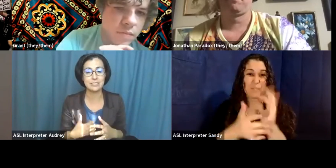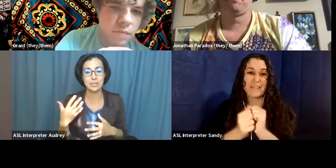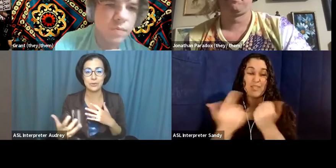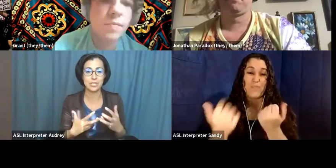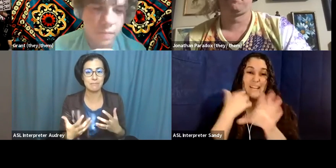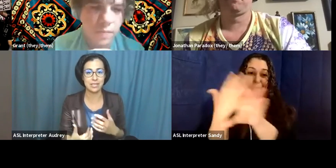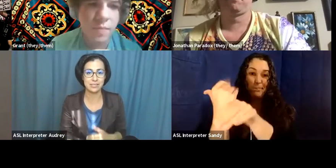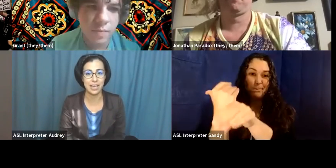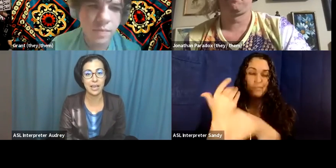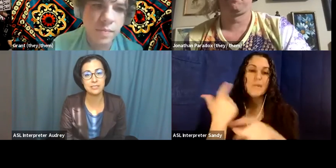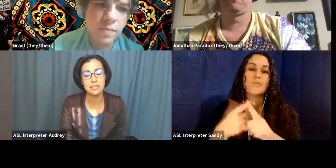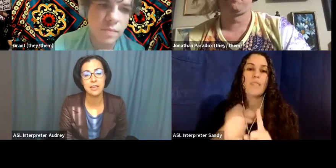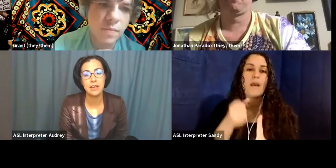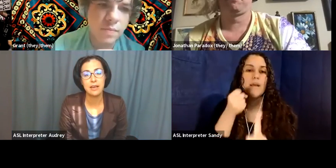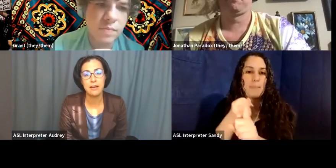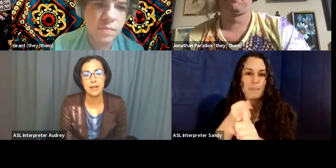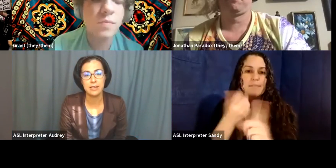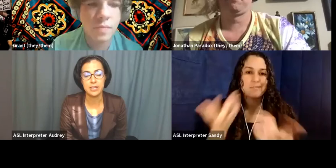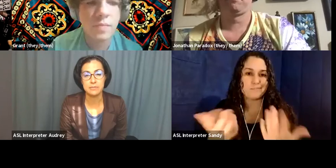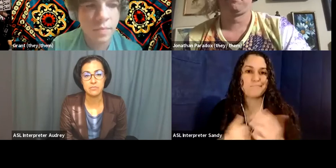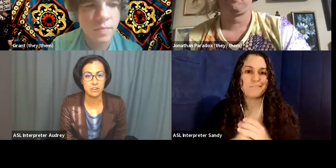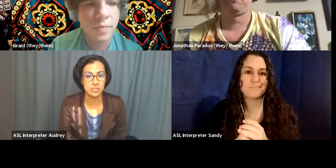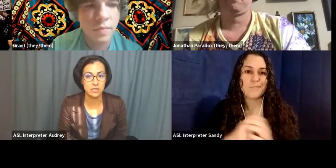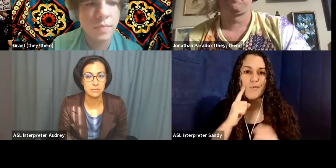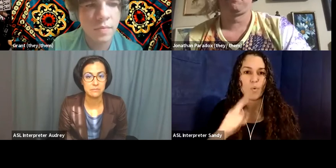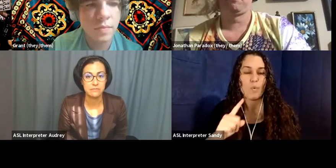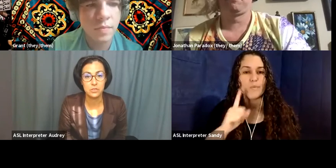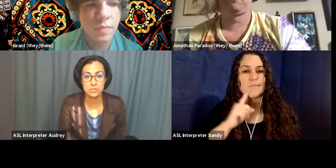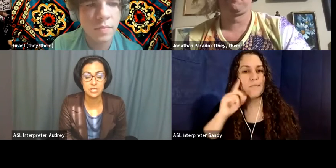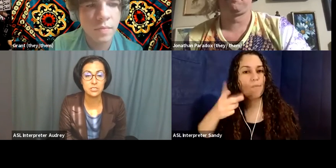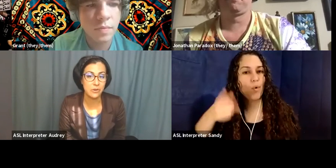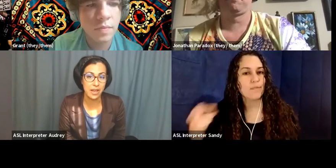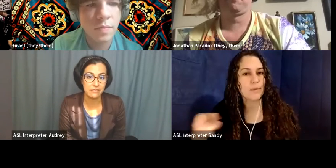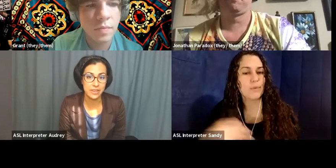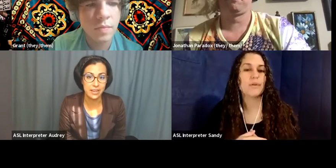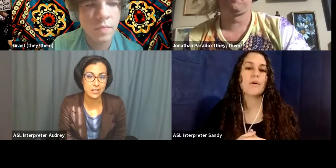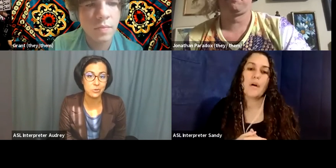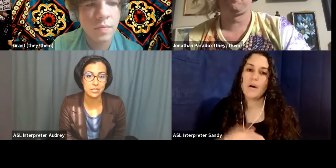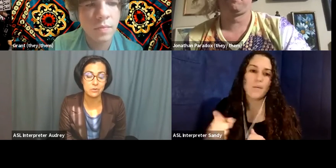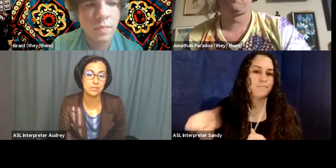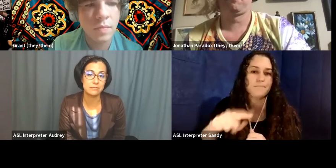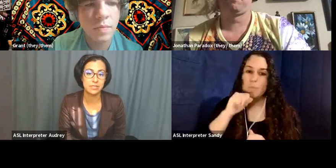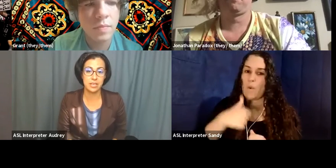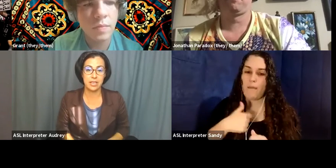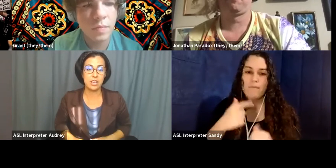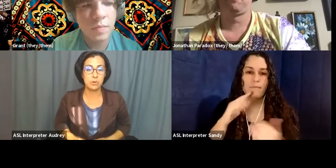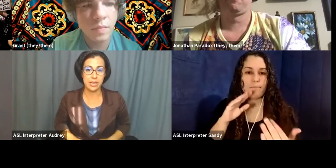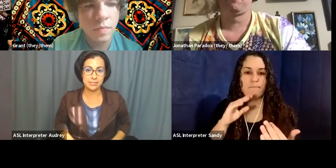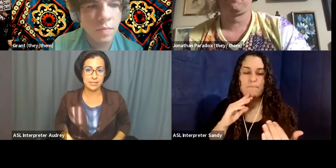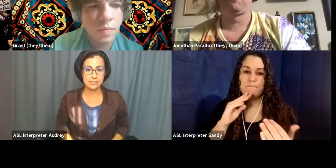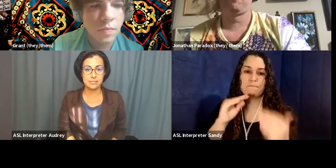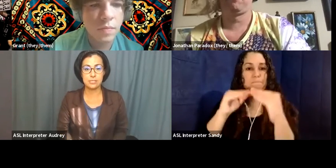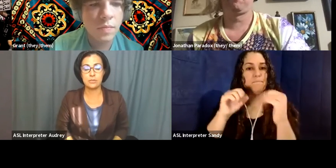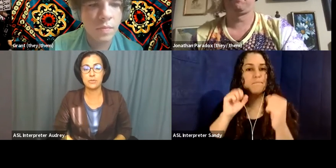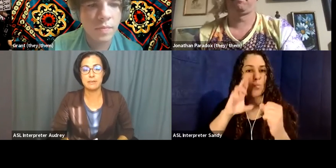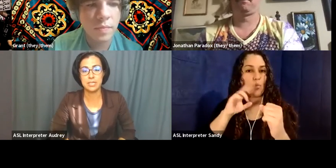this point. And so the impact that that has on deaf and hard of hearing folks that don't have adequate or equitable